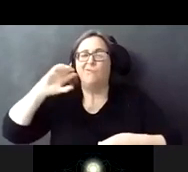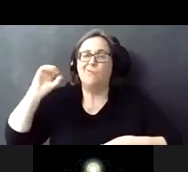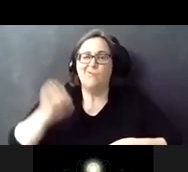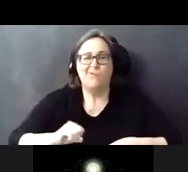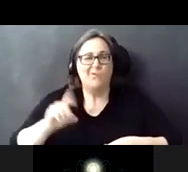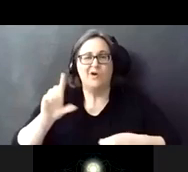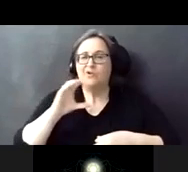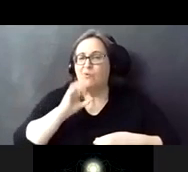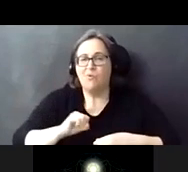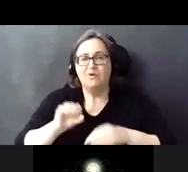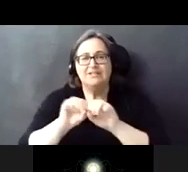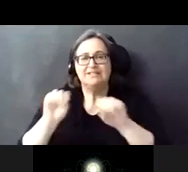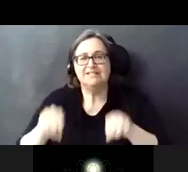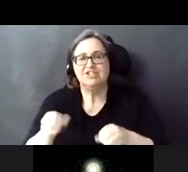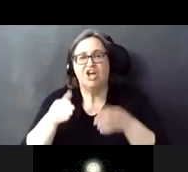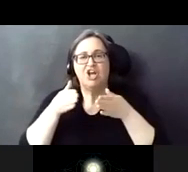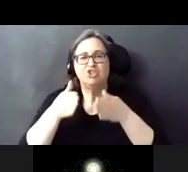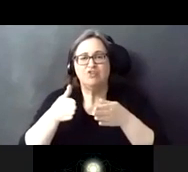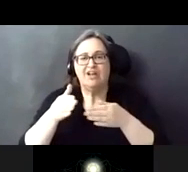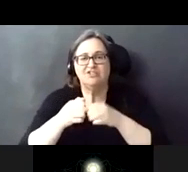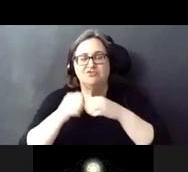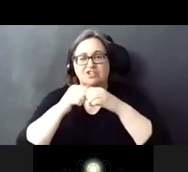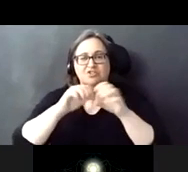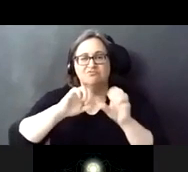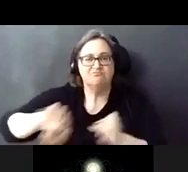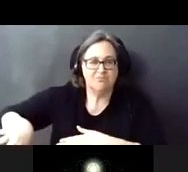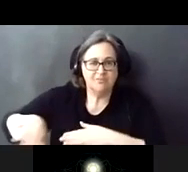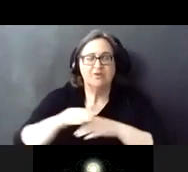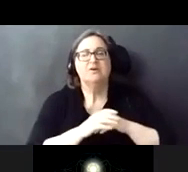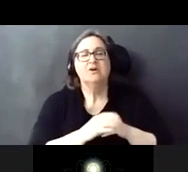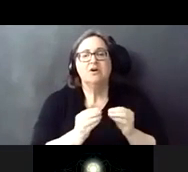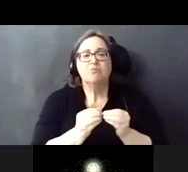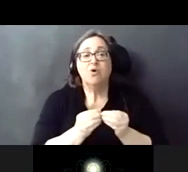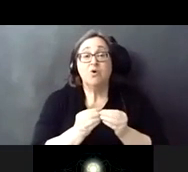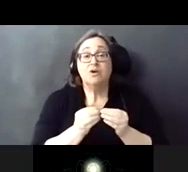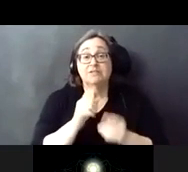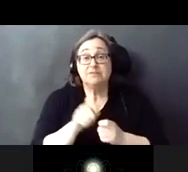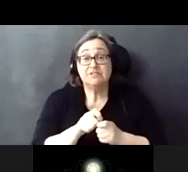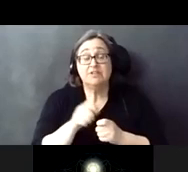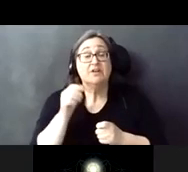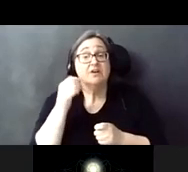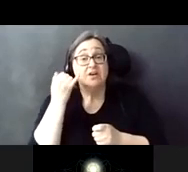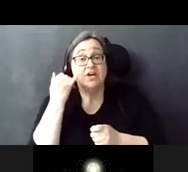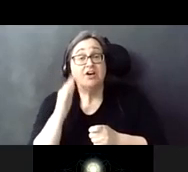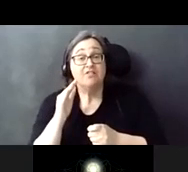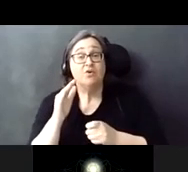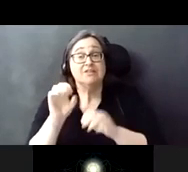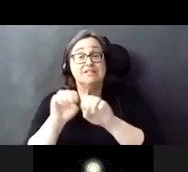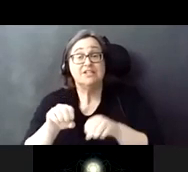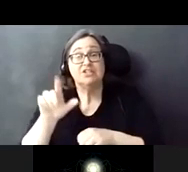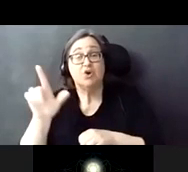and track structures in the project area. So more specifically, if your station is Lawrence, Argyle,